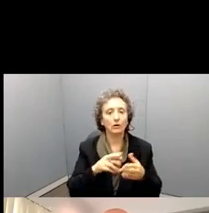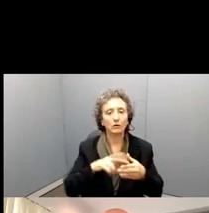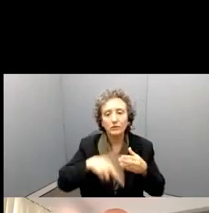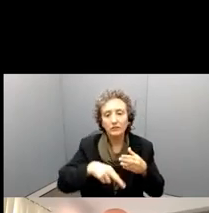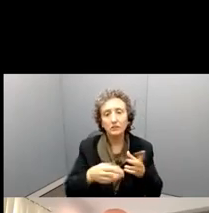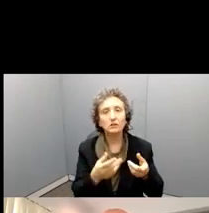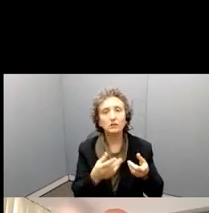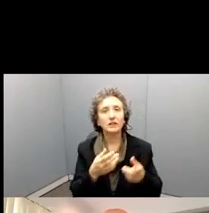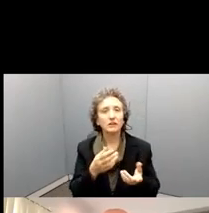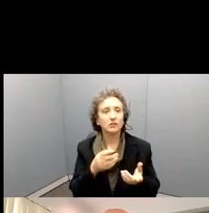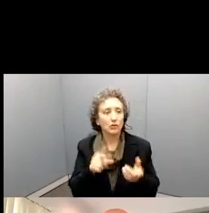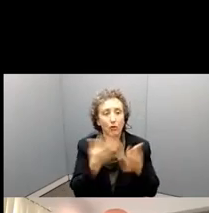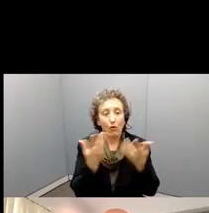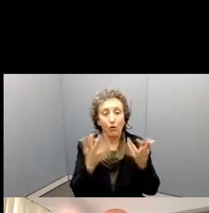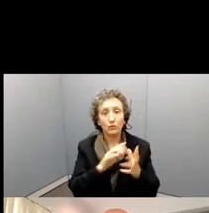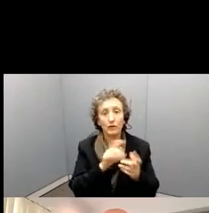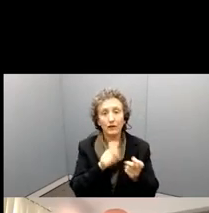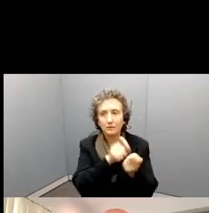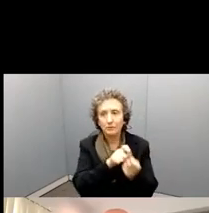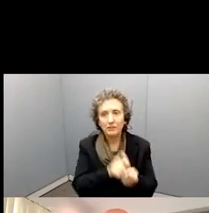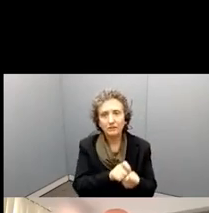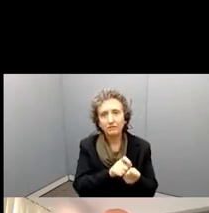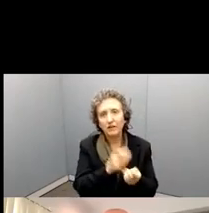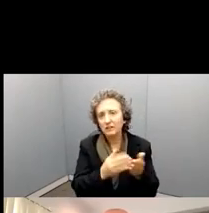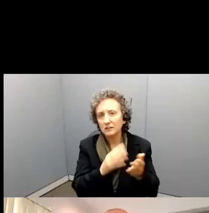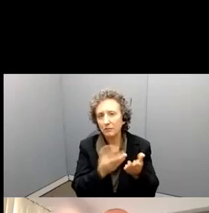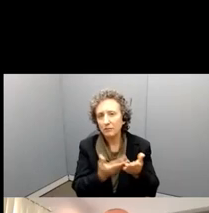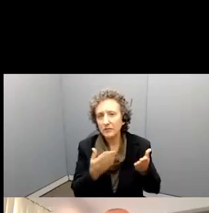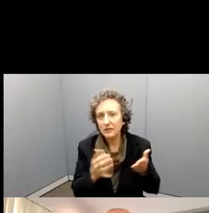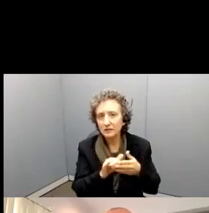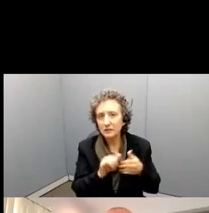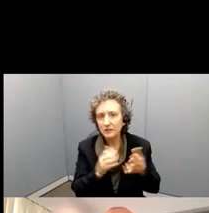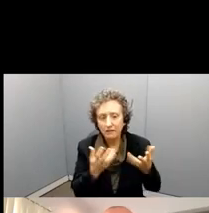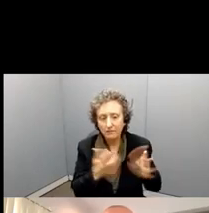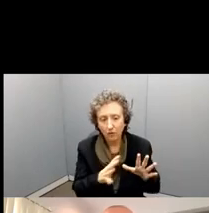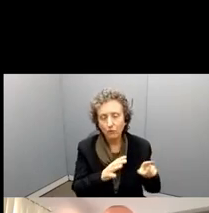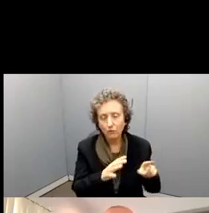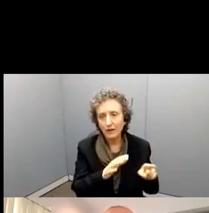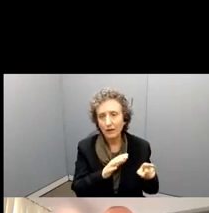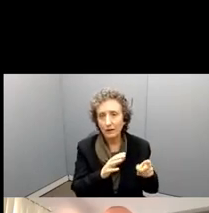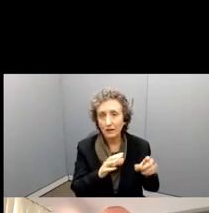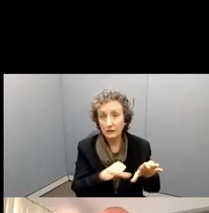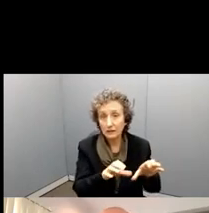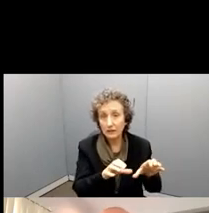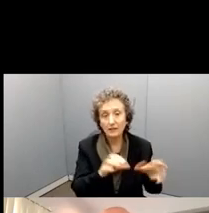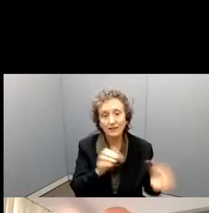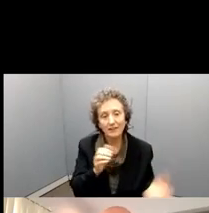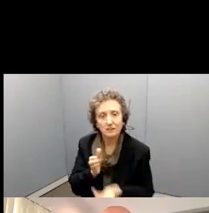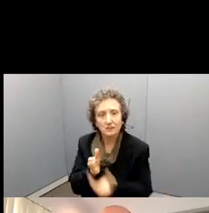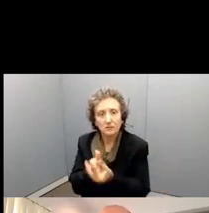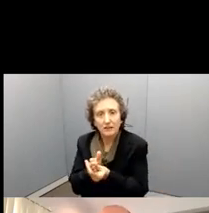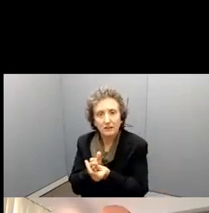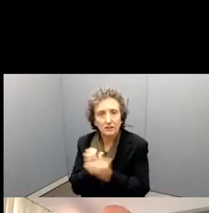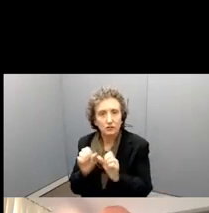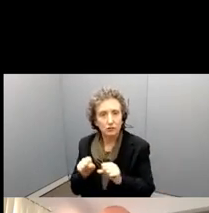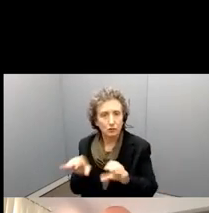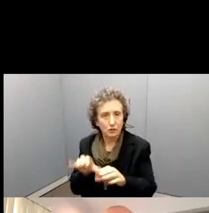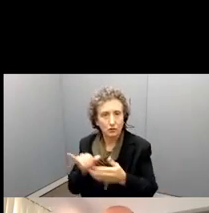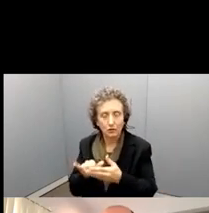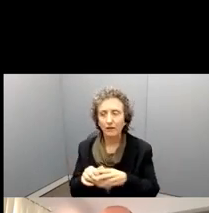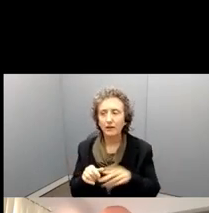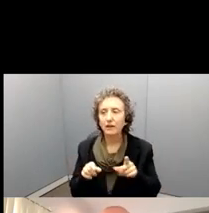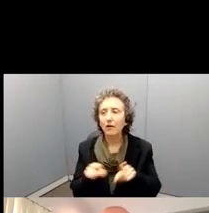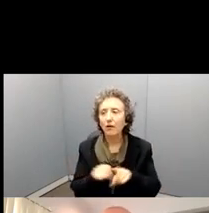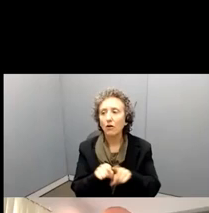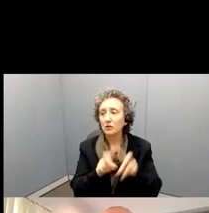of the themes and the, and things of that nature in your, uh, appendix. That's very helpful. Any other analysis plans, there'd be